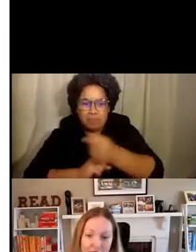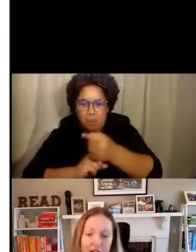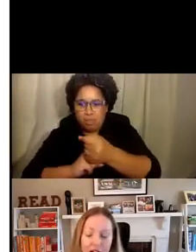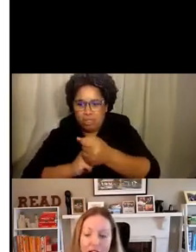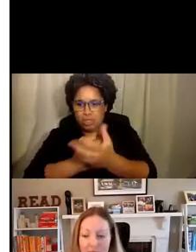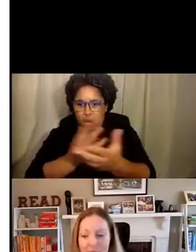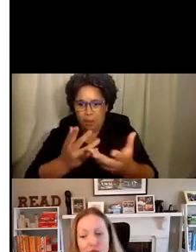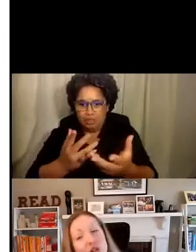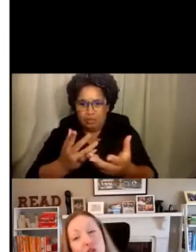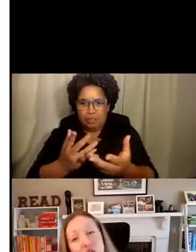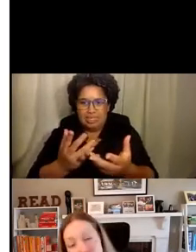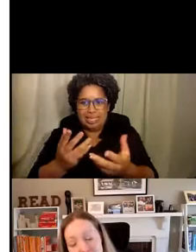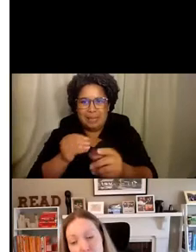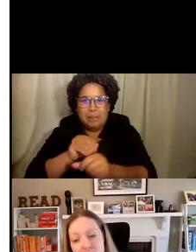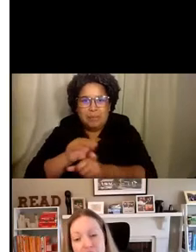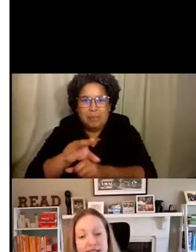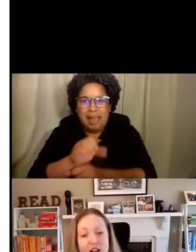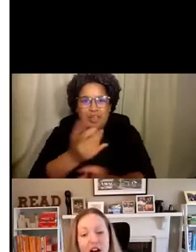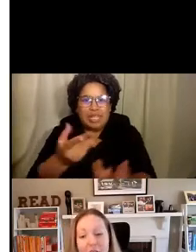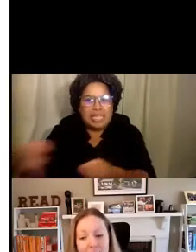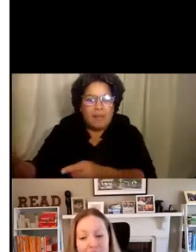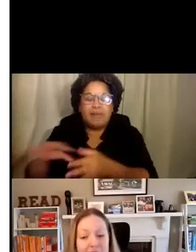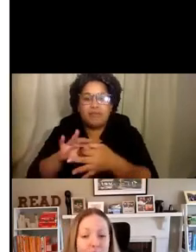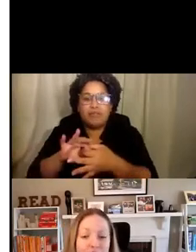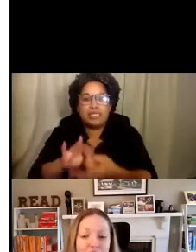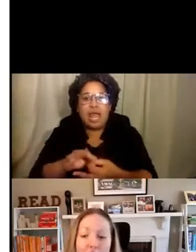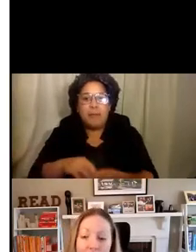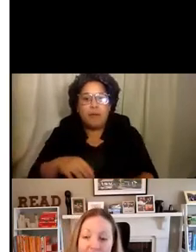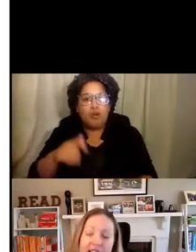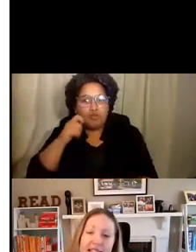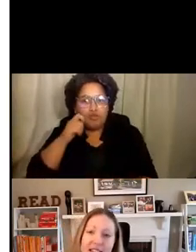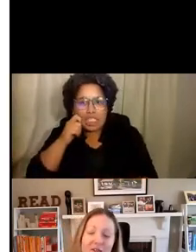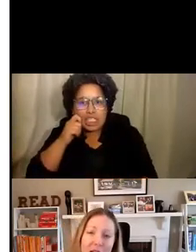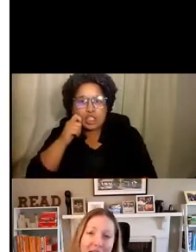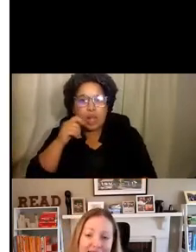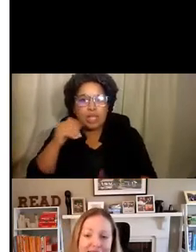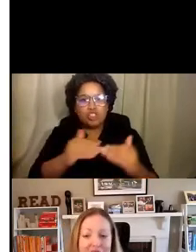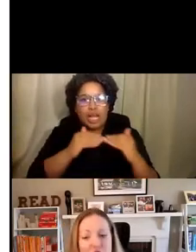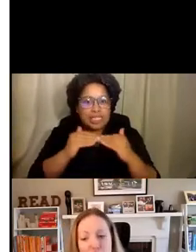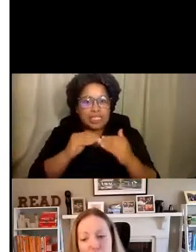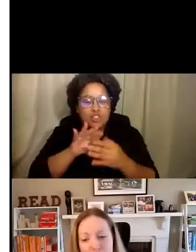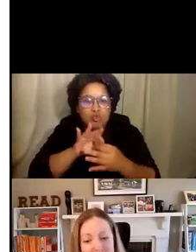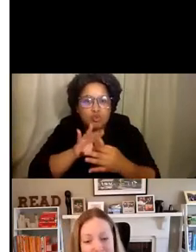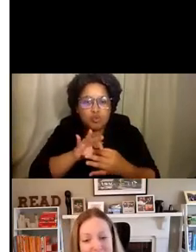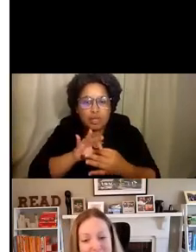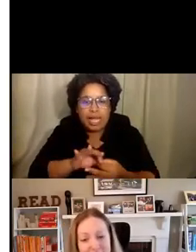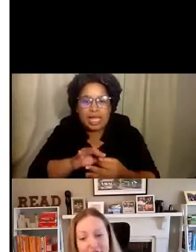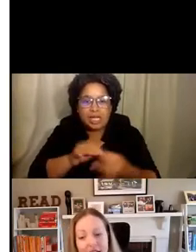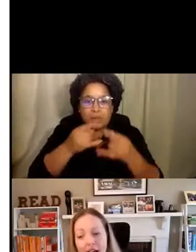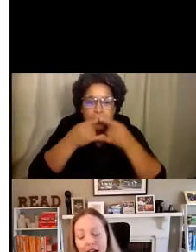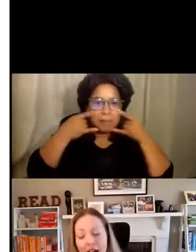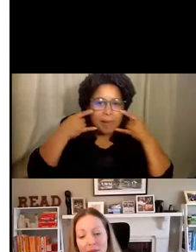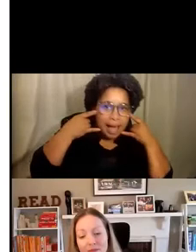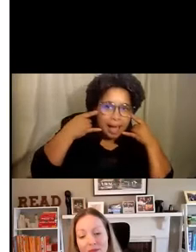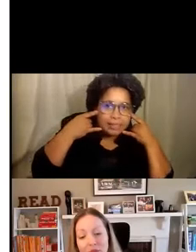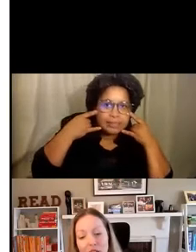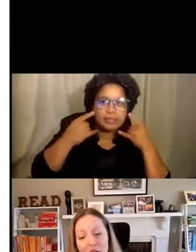right now. Racial justice protests are happening with the context of masks and social distancing.